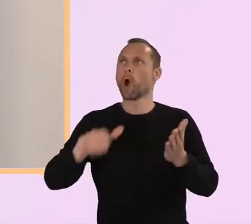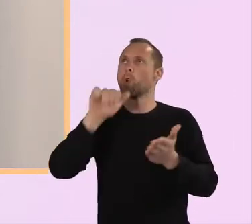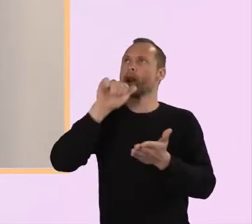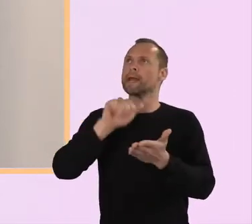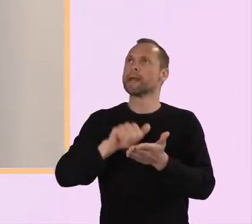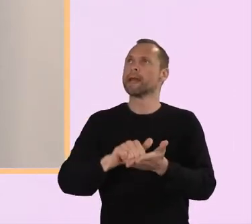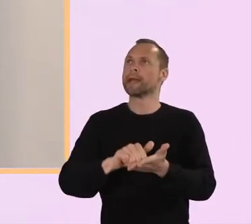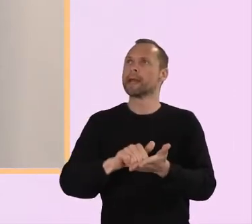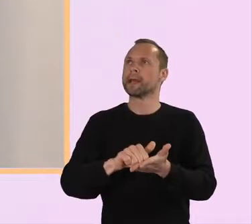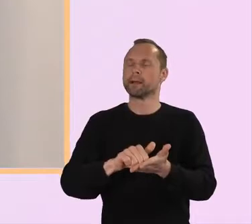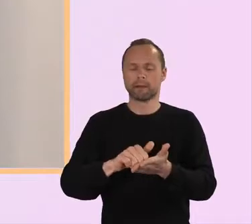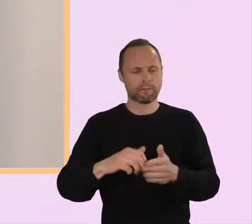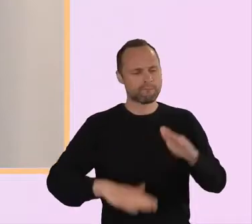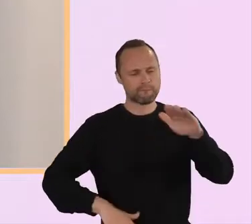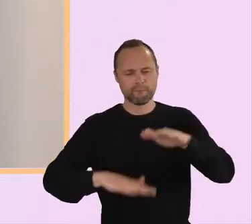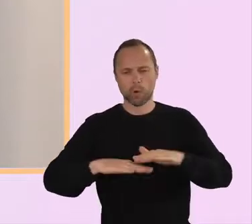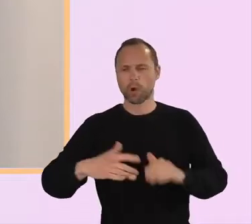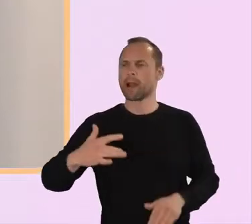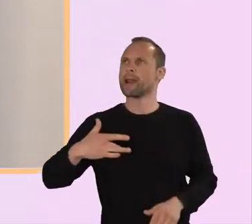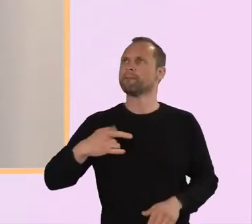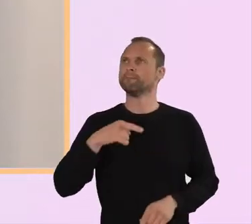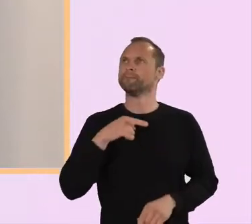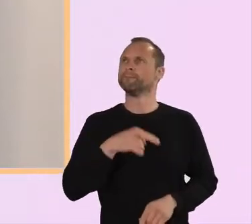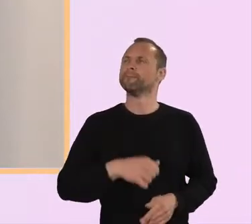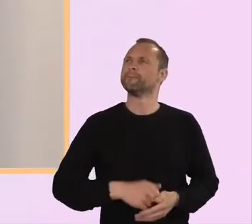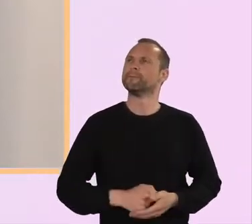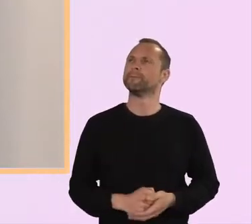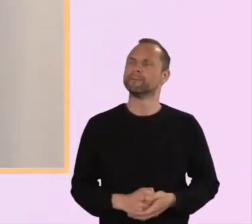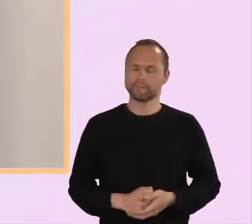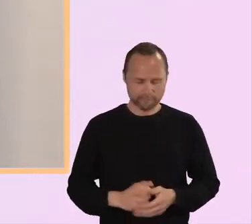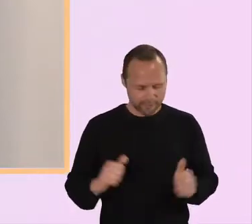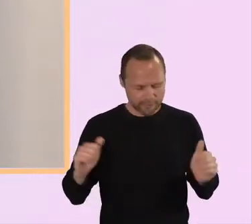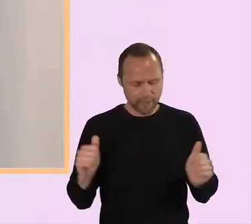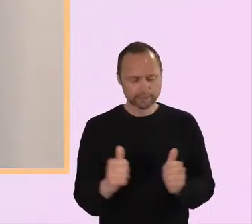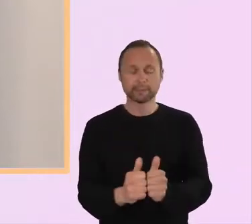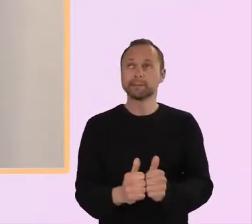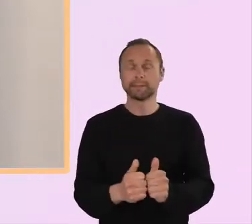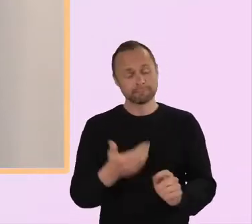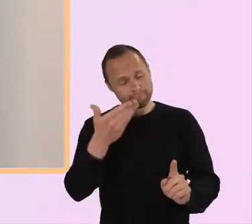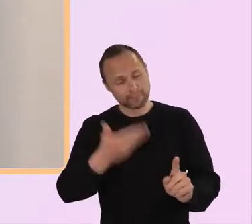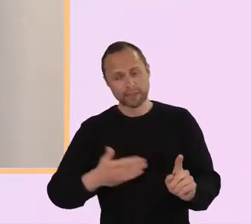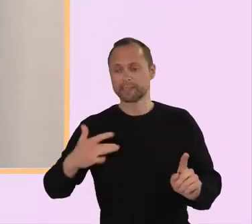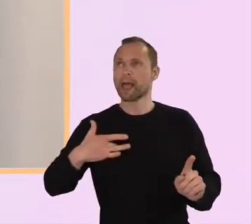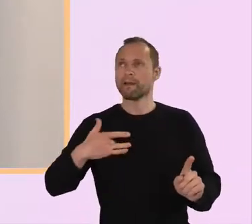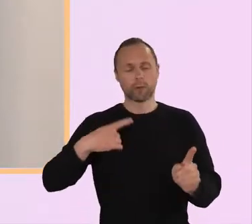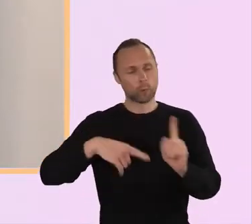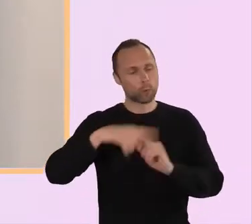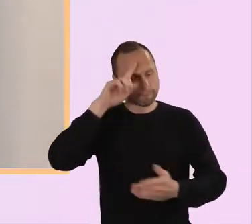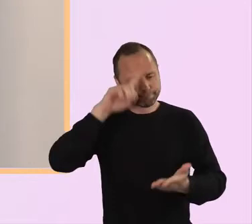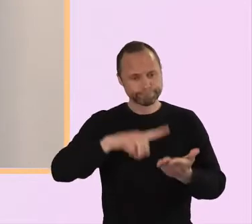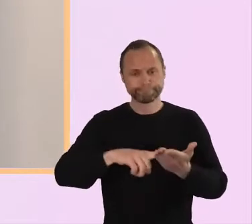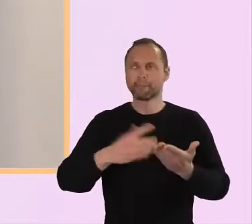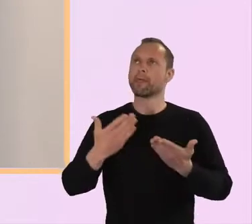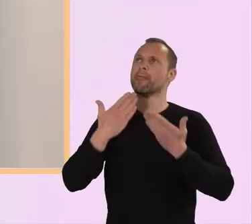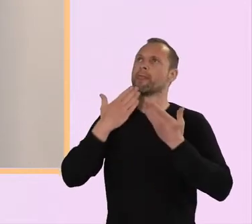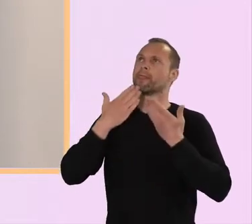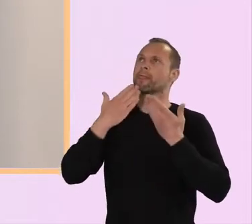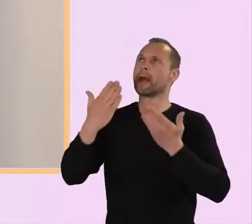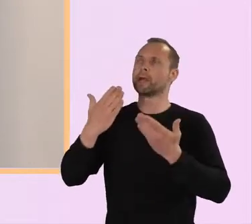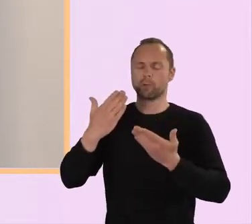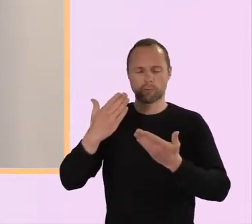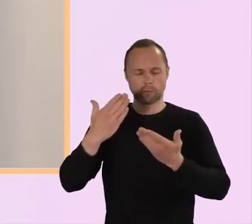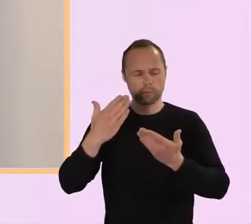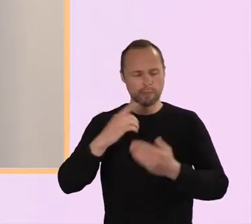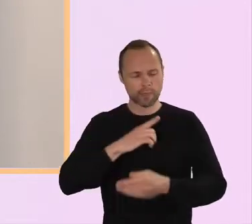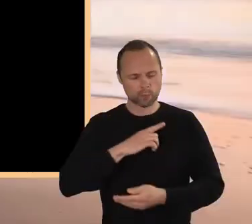and lived. Yes, for these lives we give you thanks and